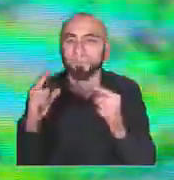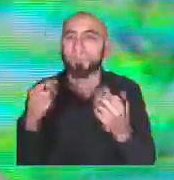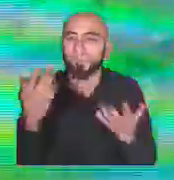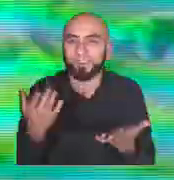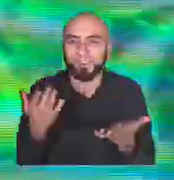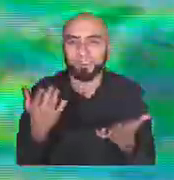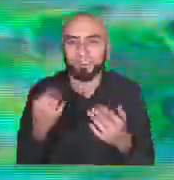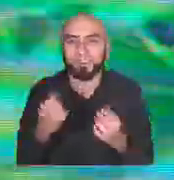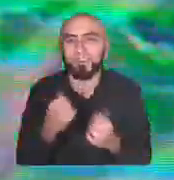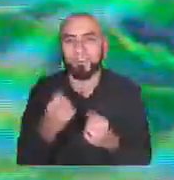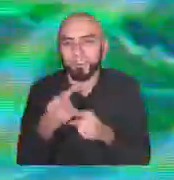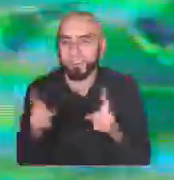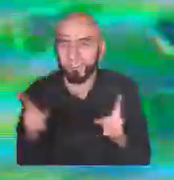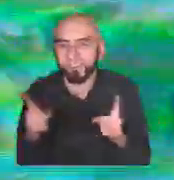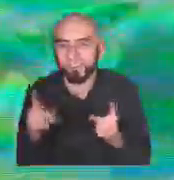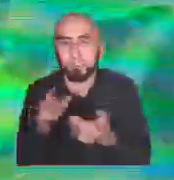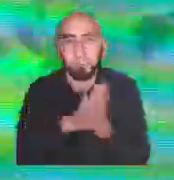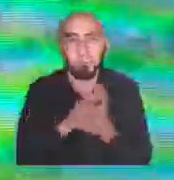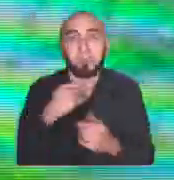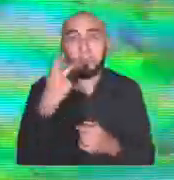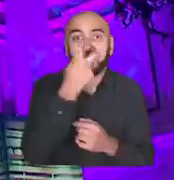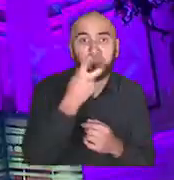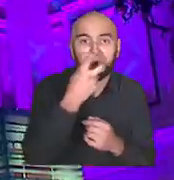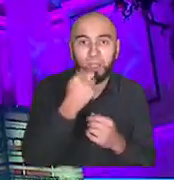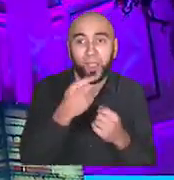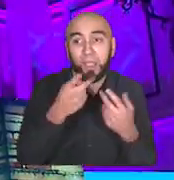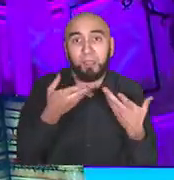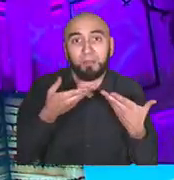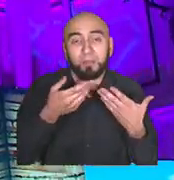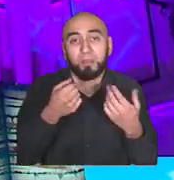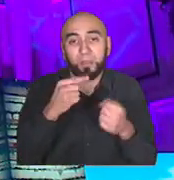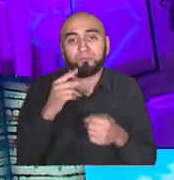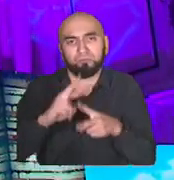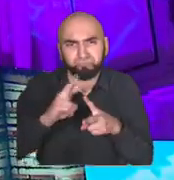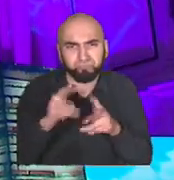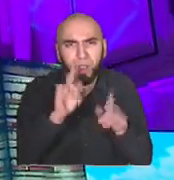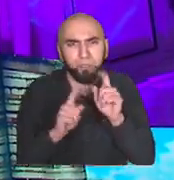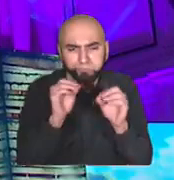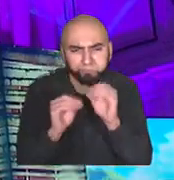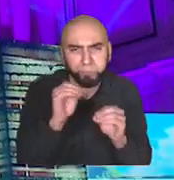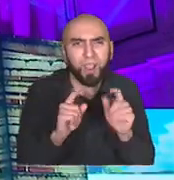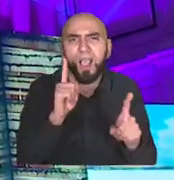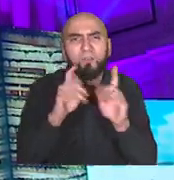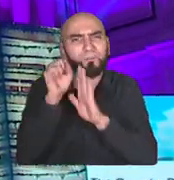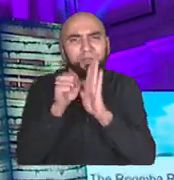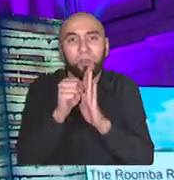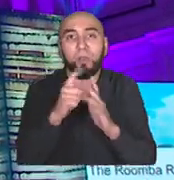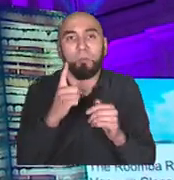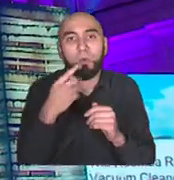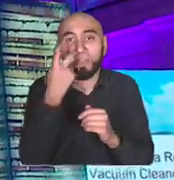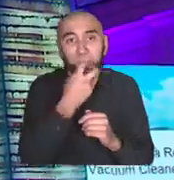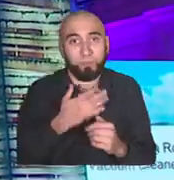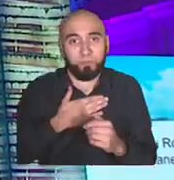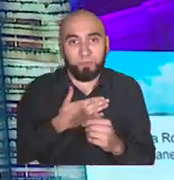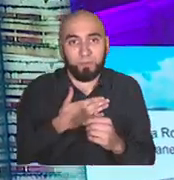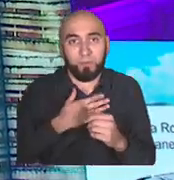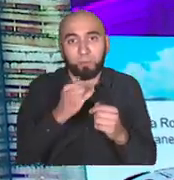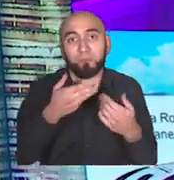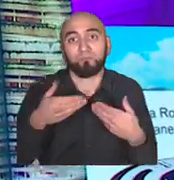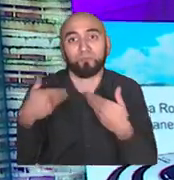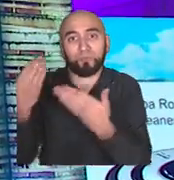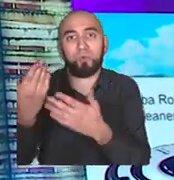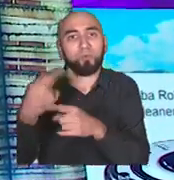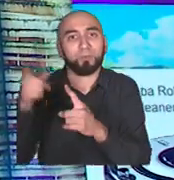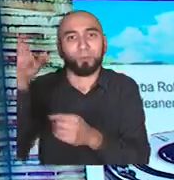export it to another country unless you translate it. That's why at the beginning of a lot of Pixar films, we have the silent film. And it's